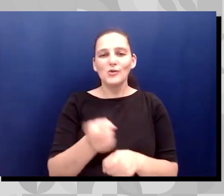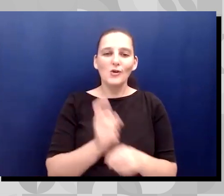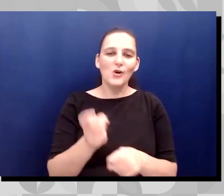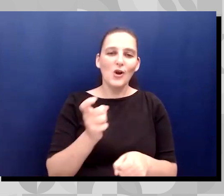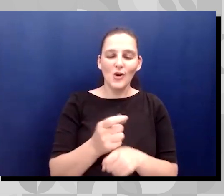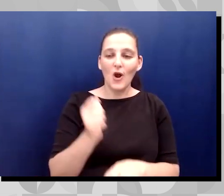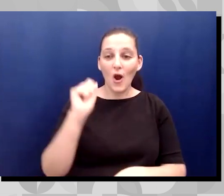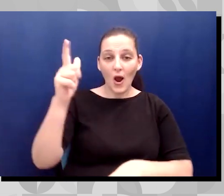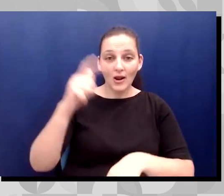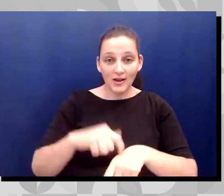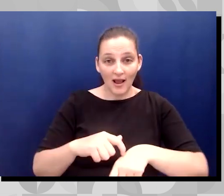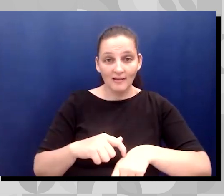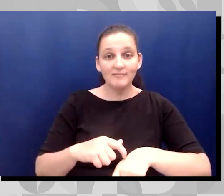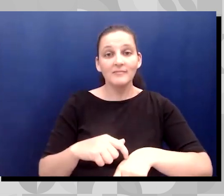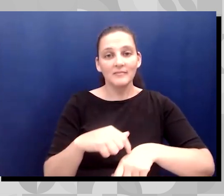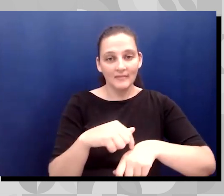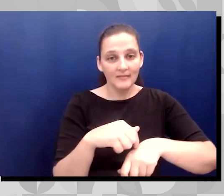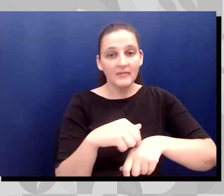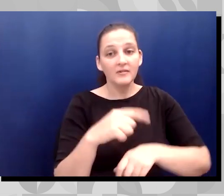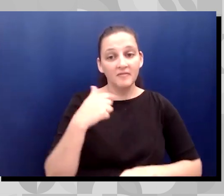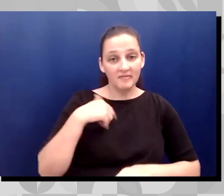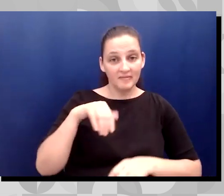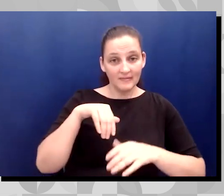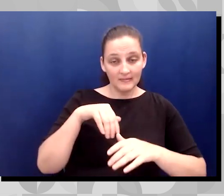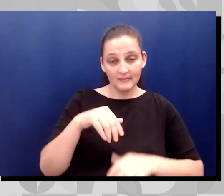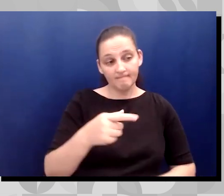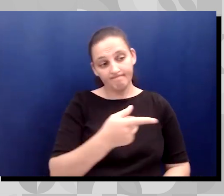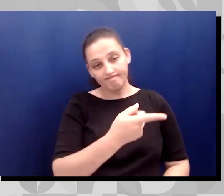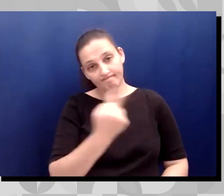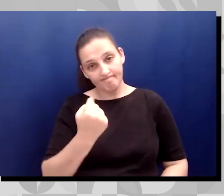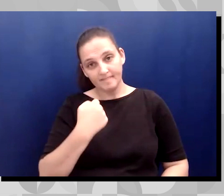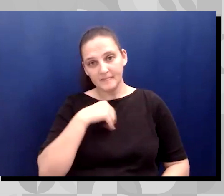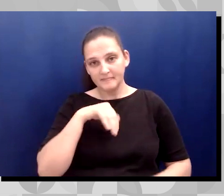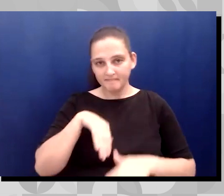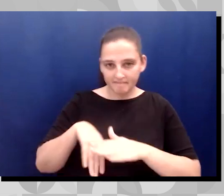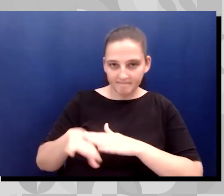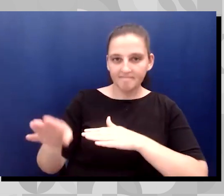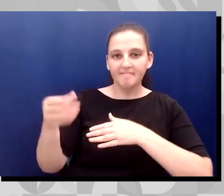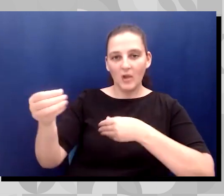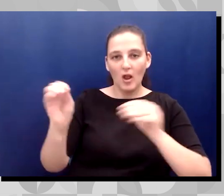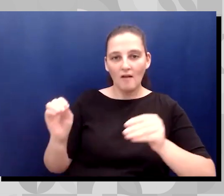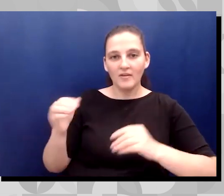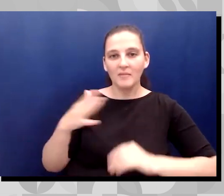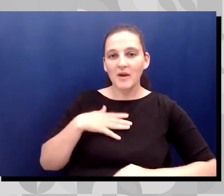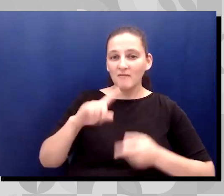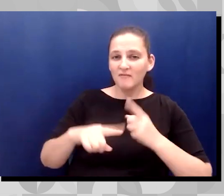buddy in my office to take me to an open mic.